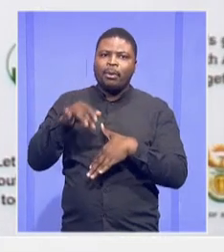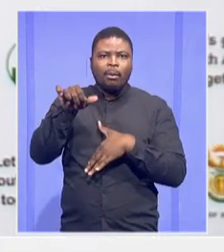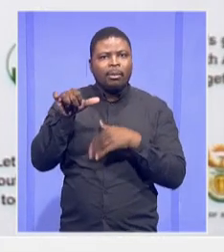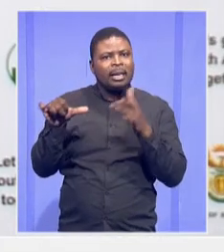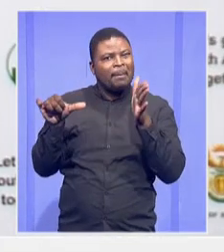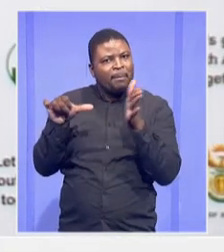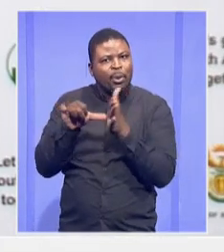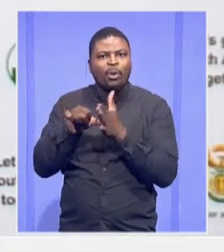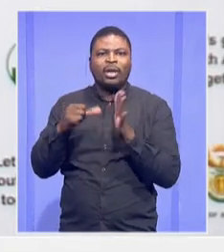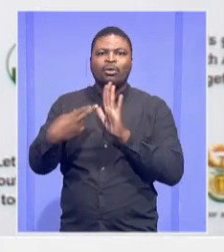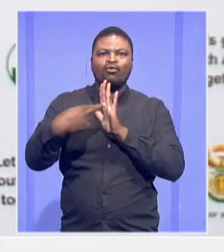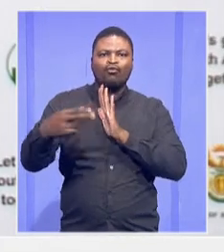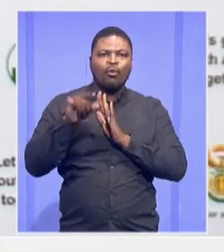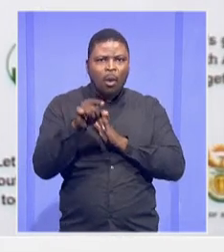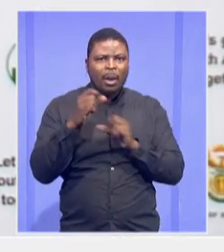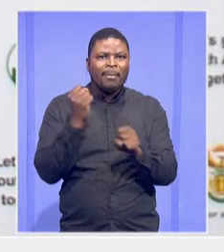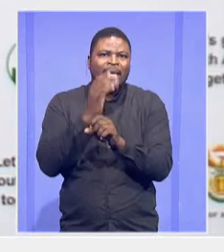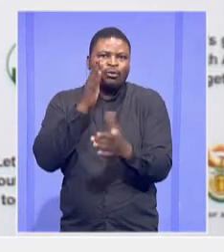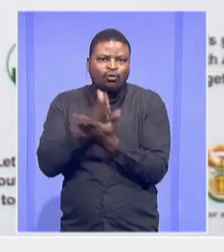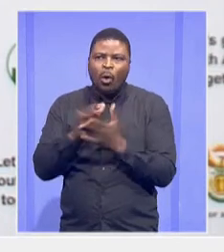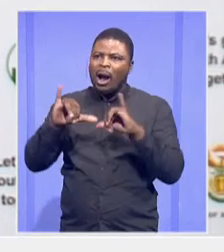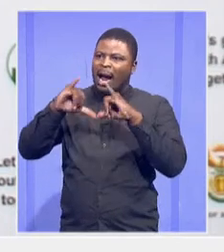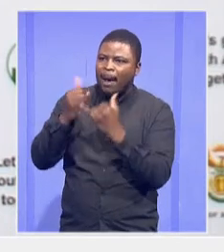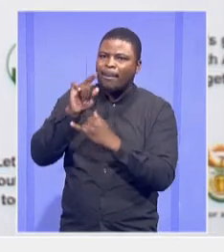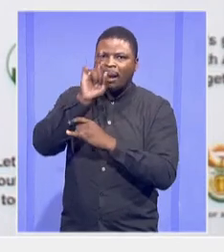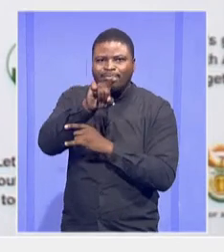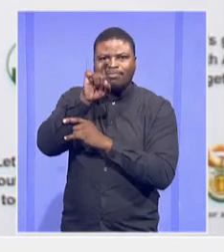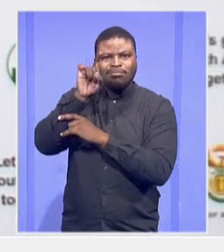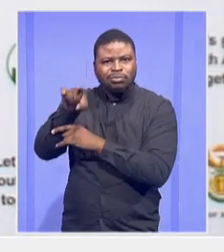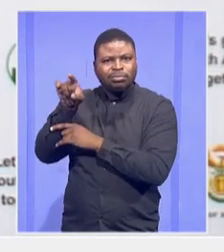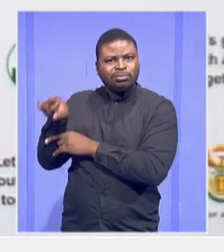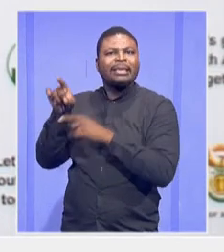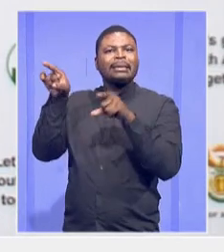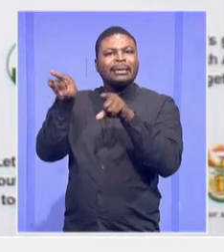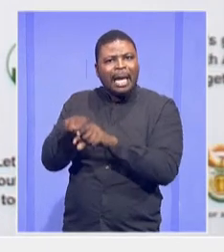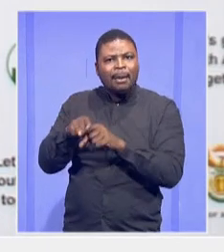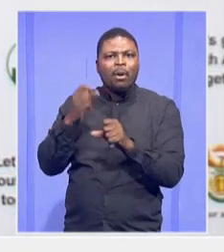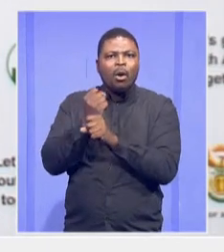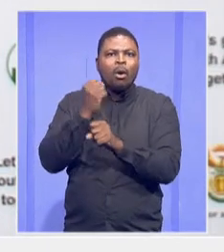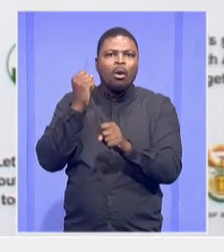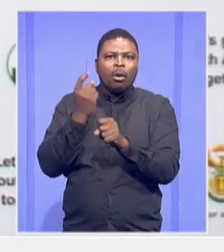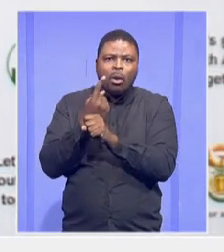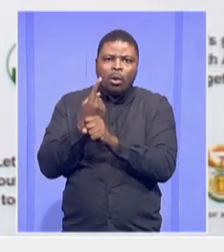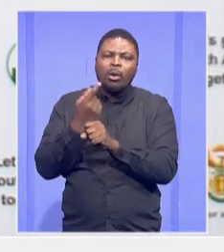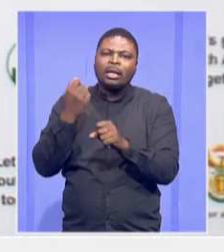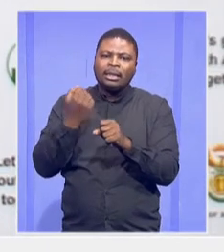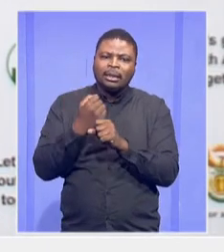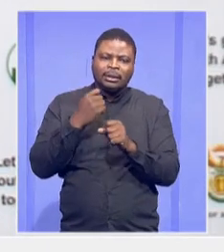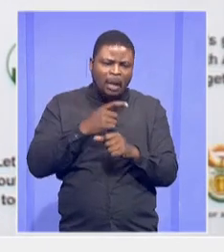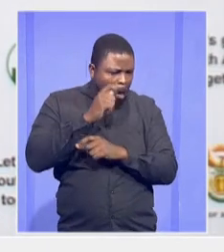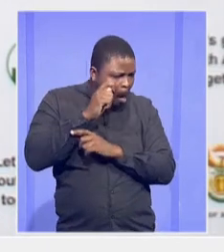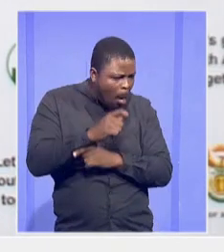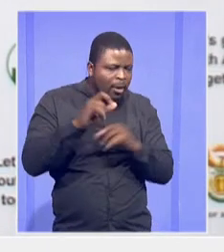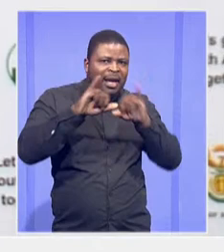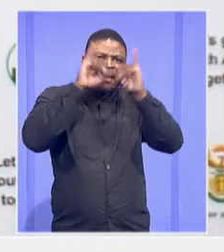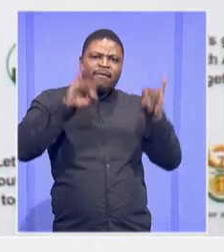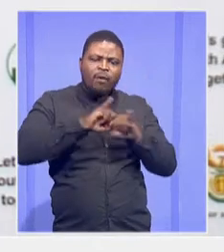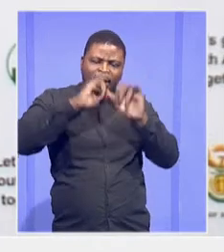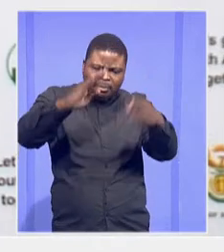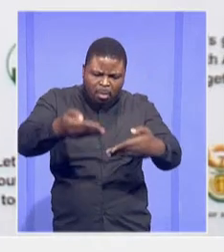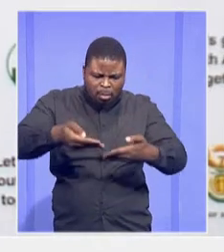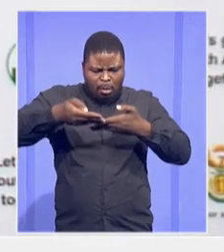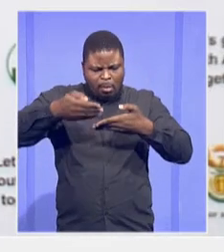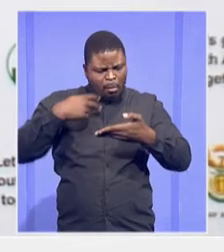implementing agents, in validating the invoices that are submitted to the department, whether we are paying for,